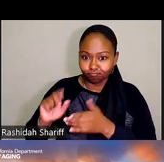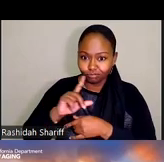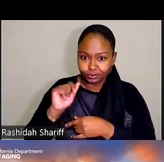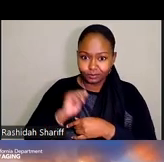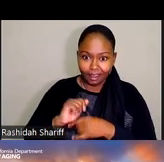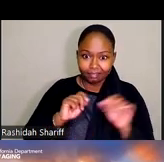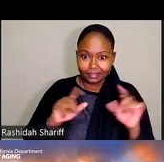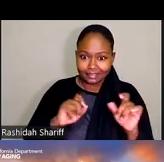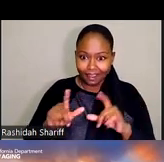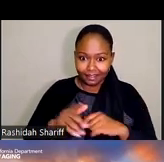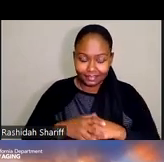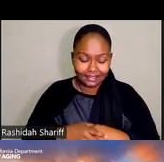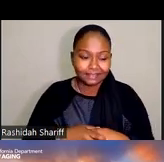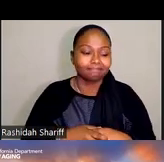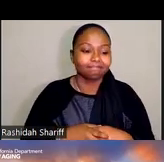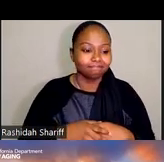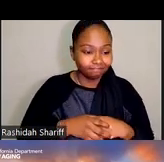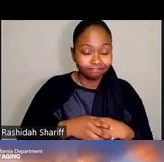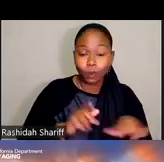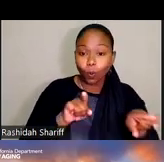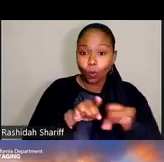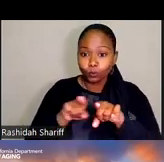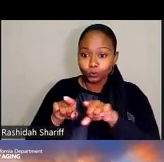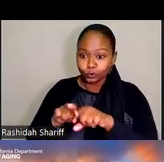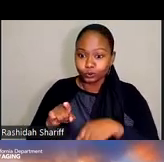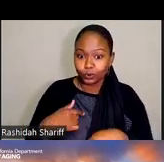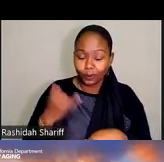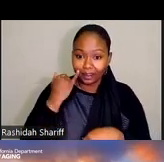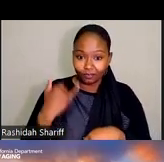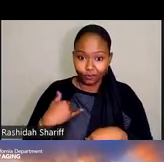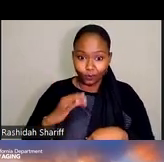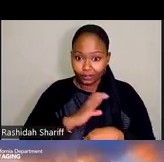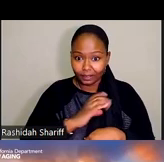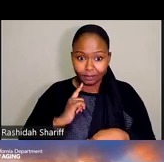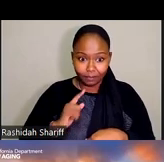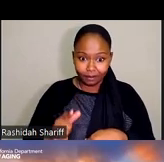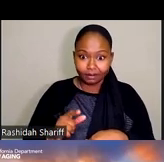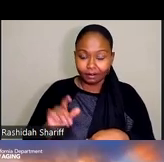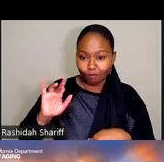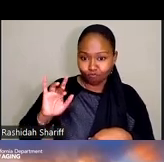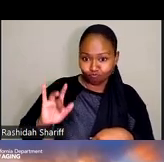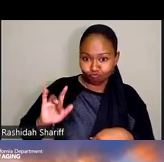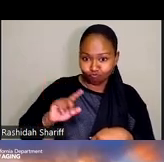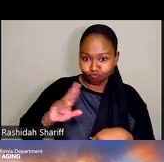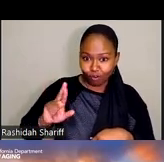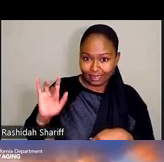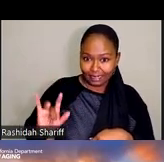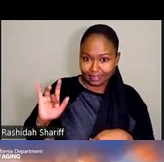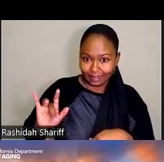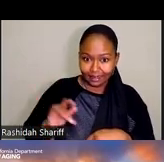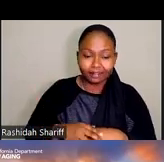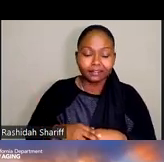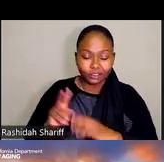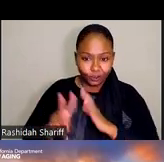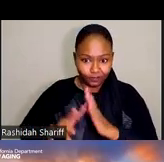Please, folks who are on the committee, please rename yourself in Zoom by right-clicking on your little video screen so